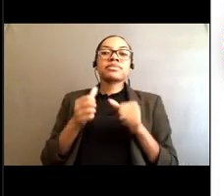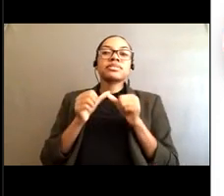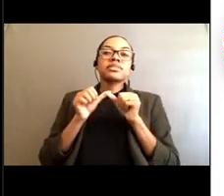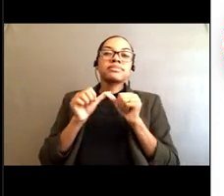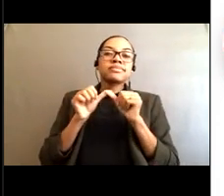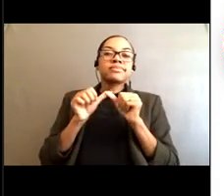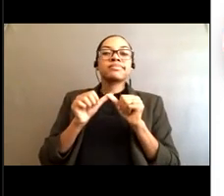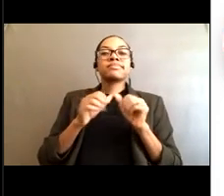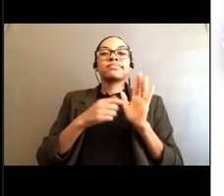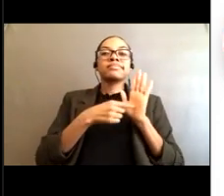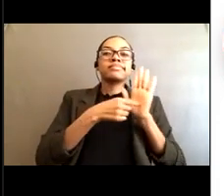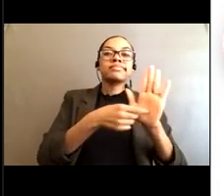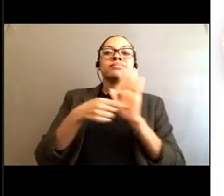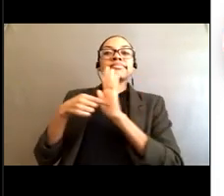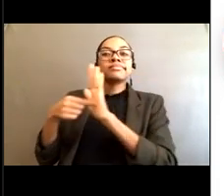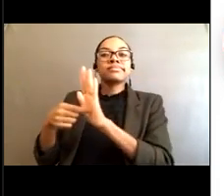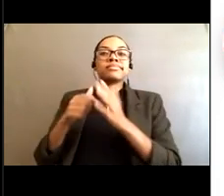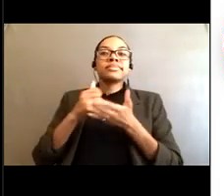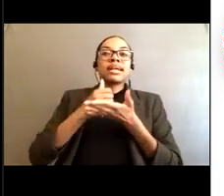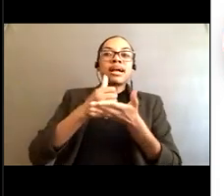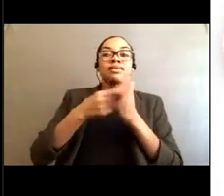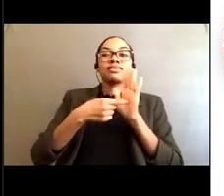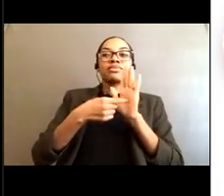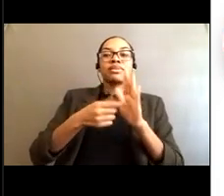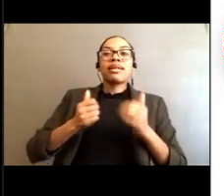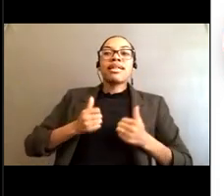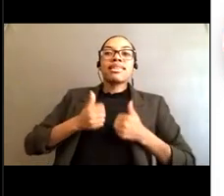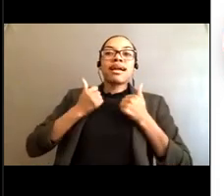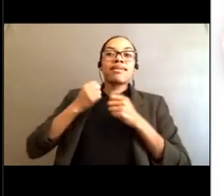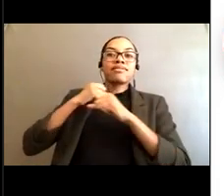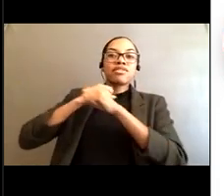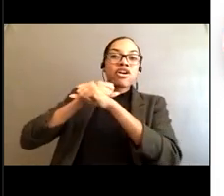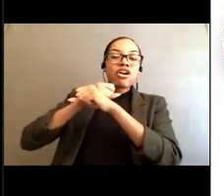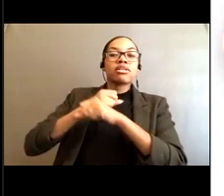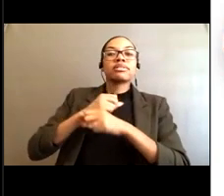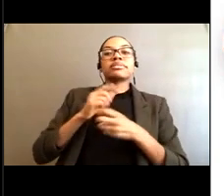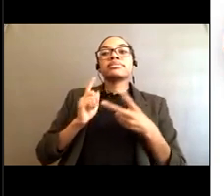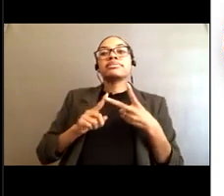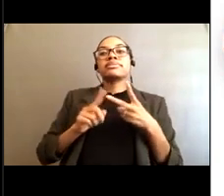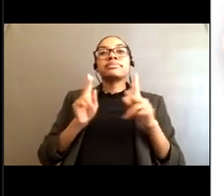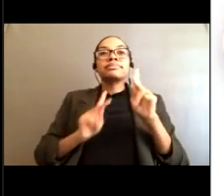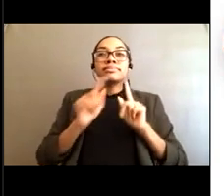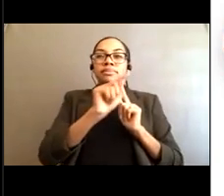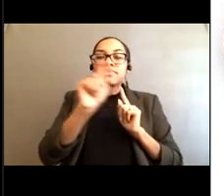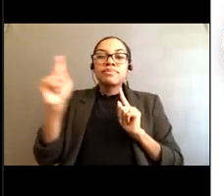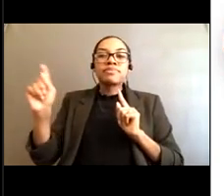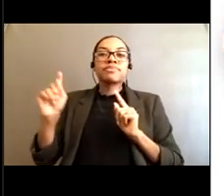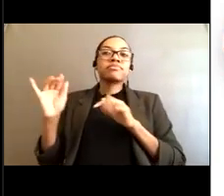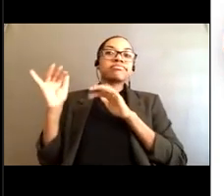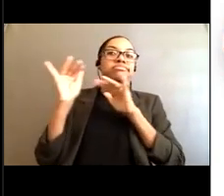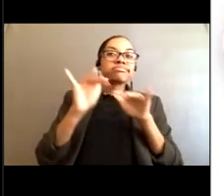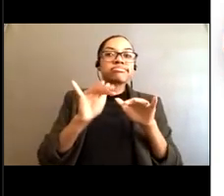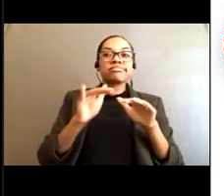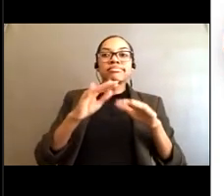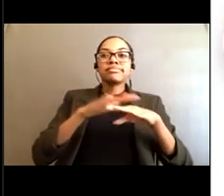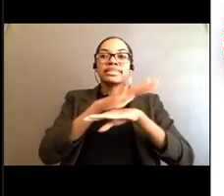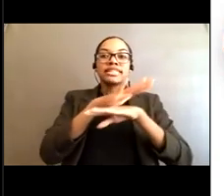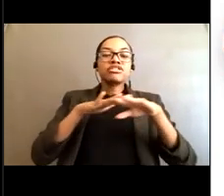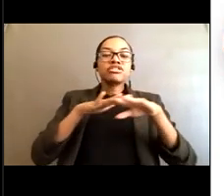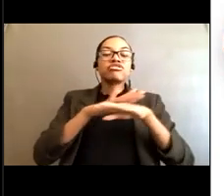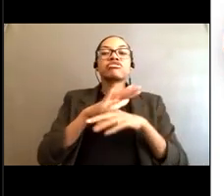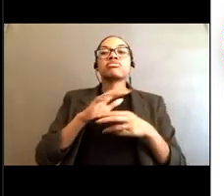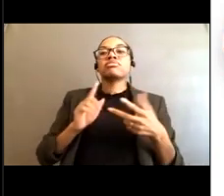and our emergency managers, and as well as the public know about the the risks that are that are going on. In this